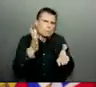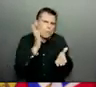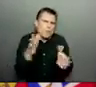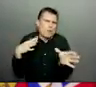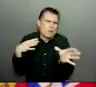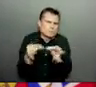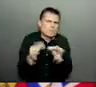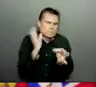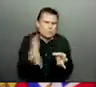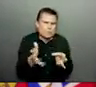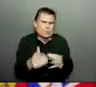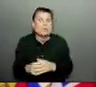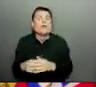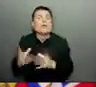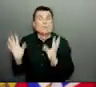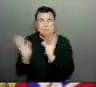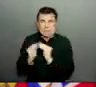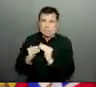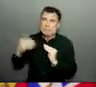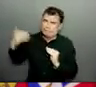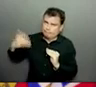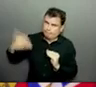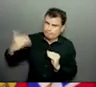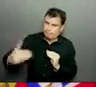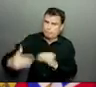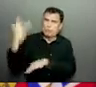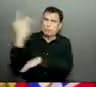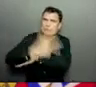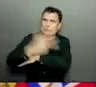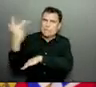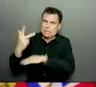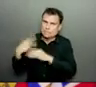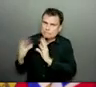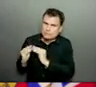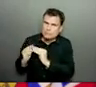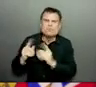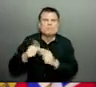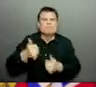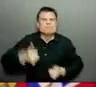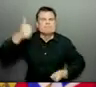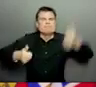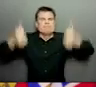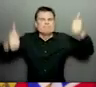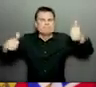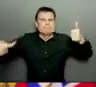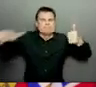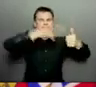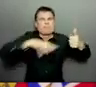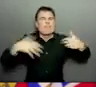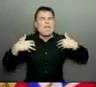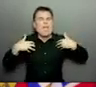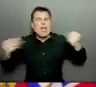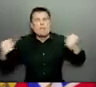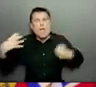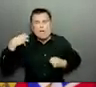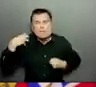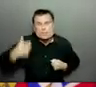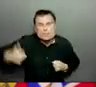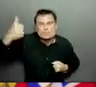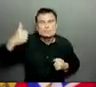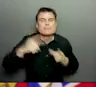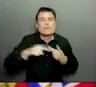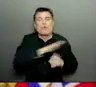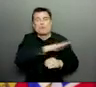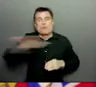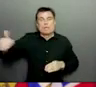we have seen anything here in Canada. And as you know, all of my colleagues across the country and the provincial health officers are watching this very